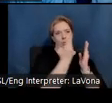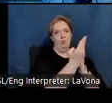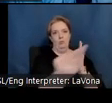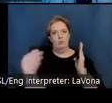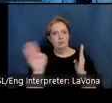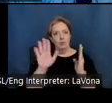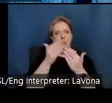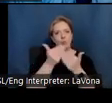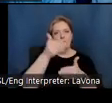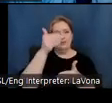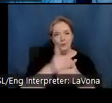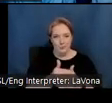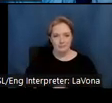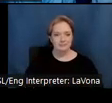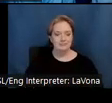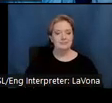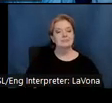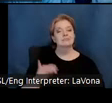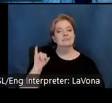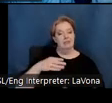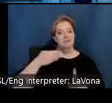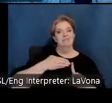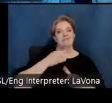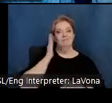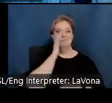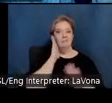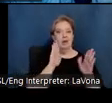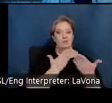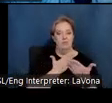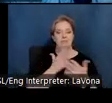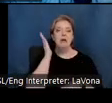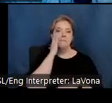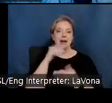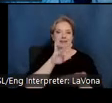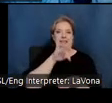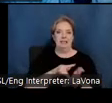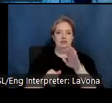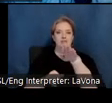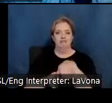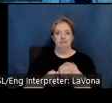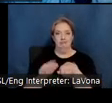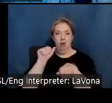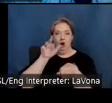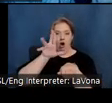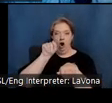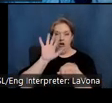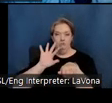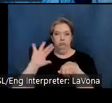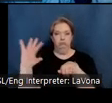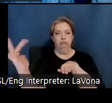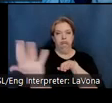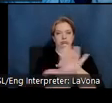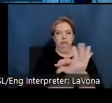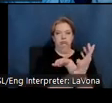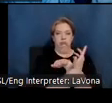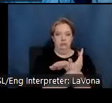In the primary bedroom, the bed stands in the middle of the room, surrounded by art. Some of the ceramic